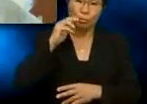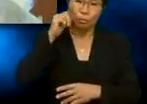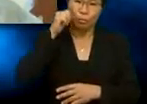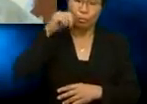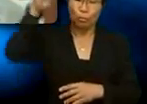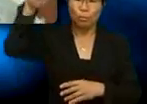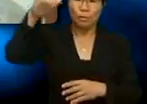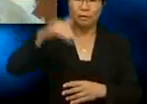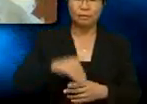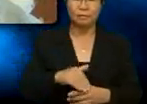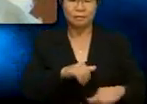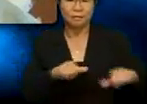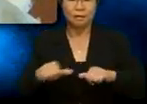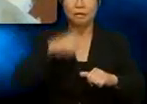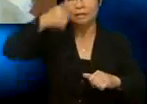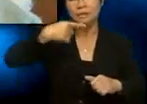it's a yes for me too.